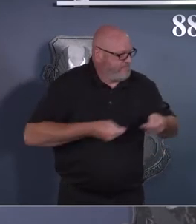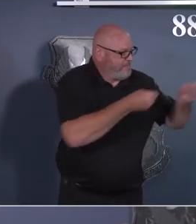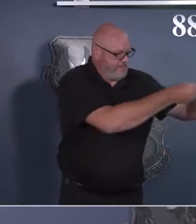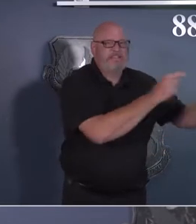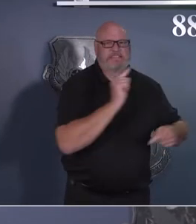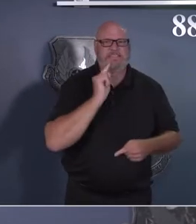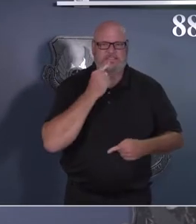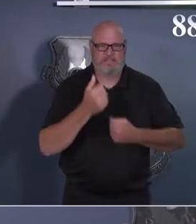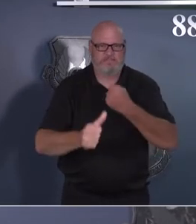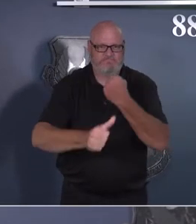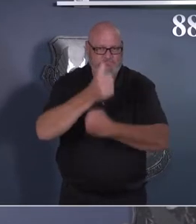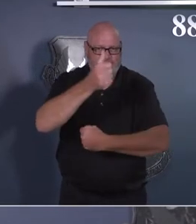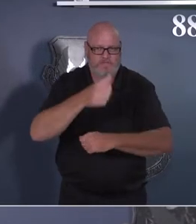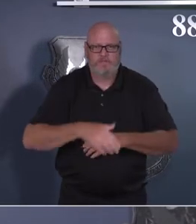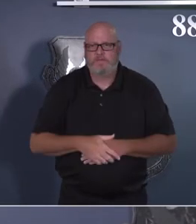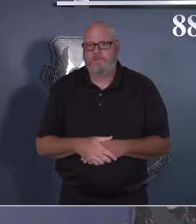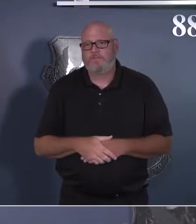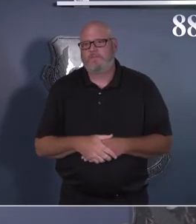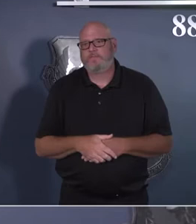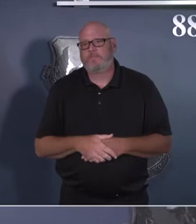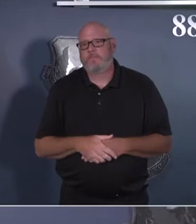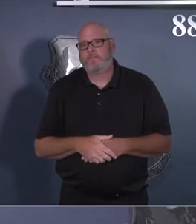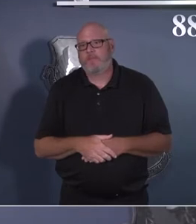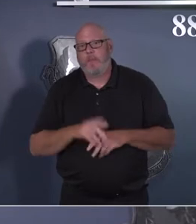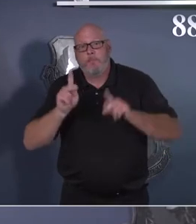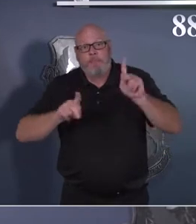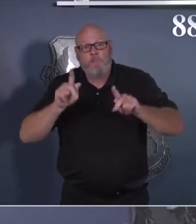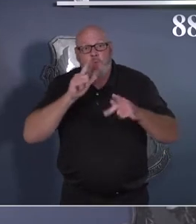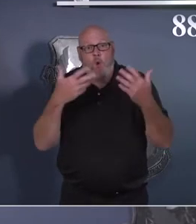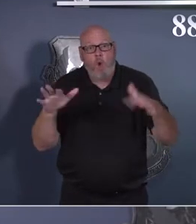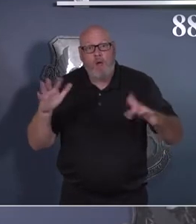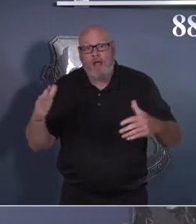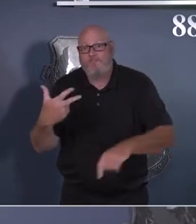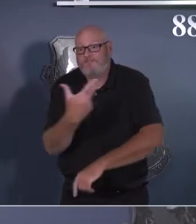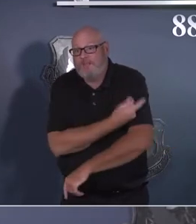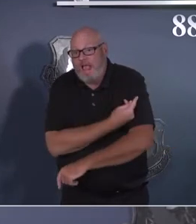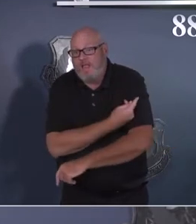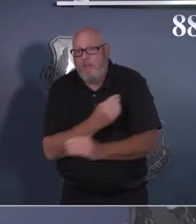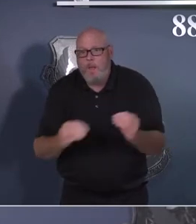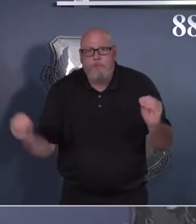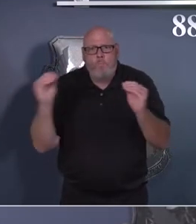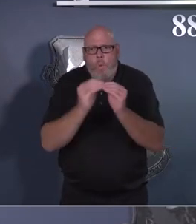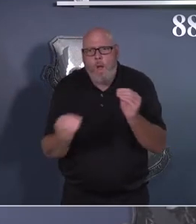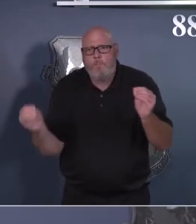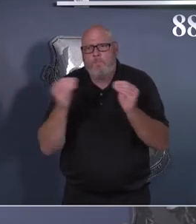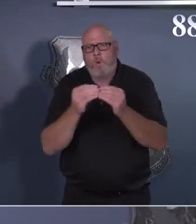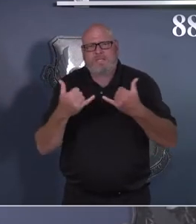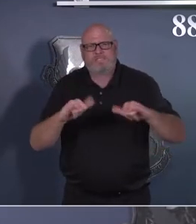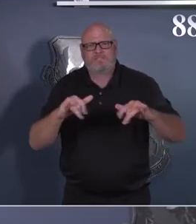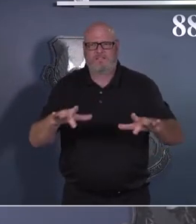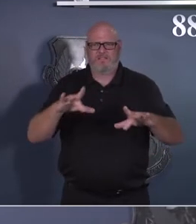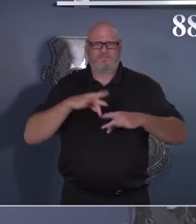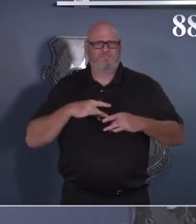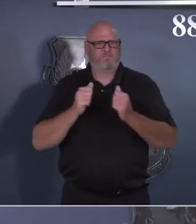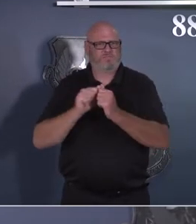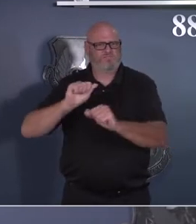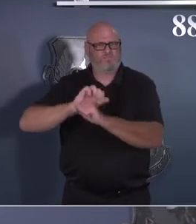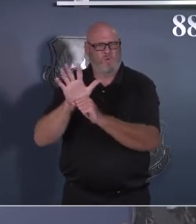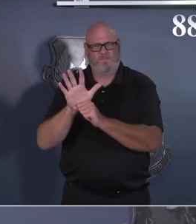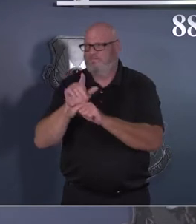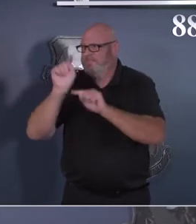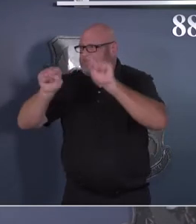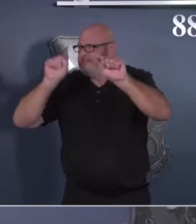small number of breakthrough cases. And when I say small number, what we're seeing is roughly an 83